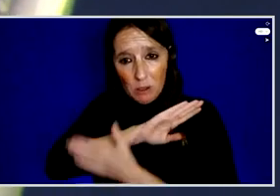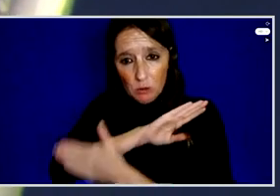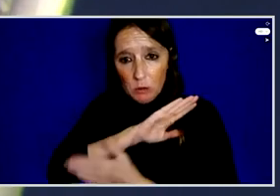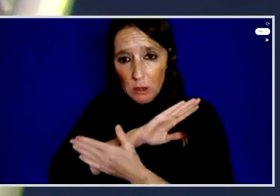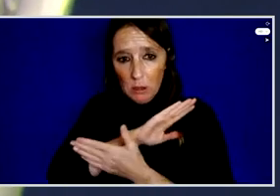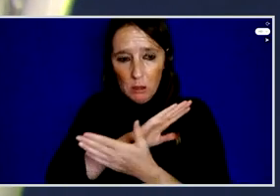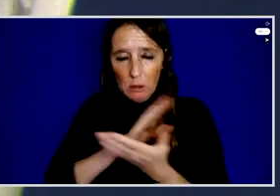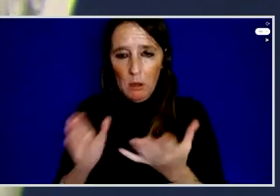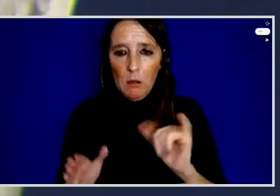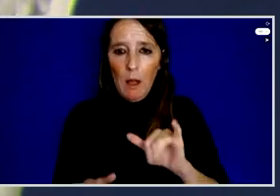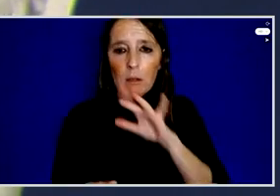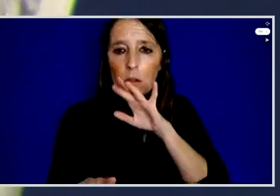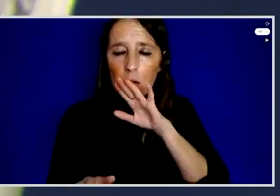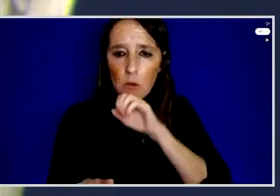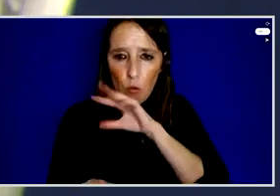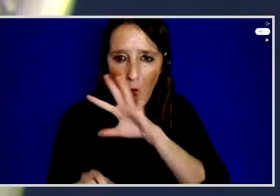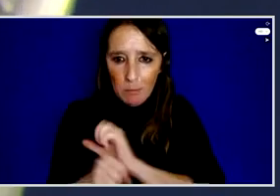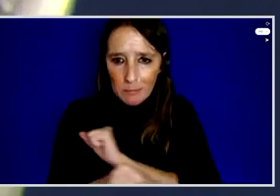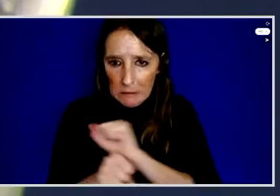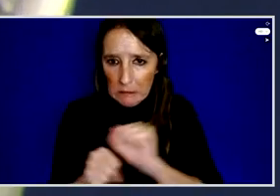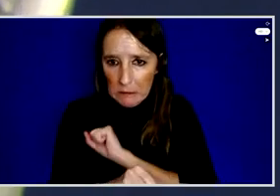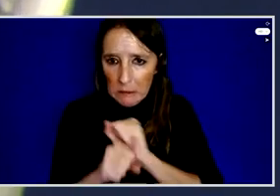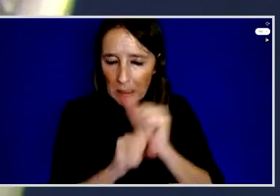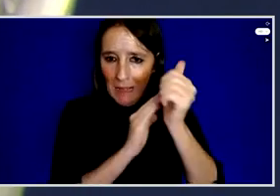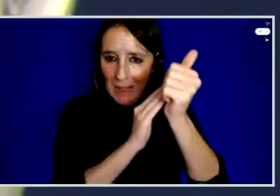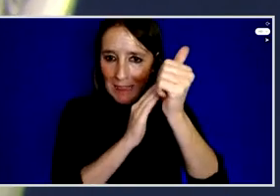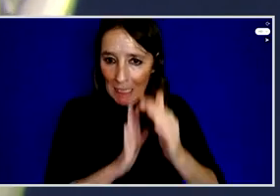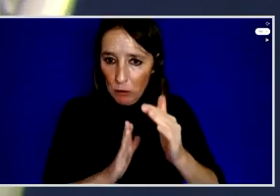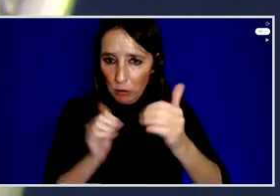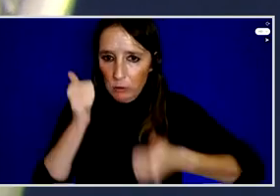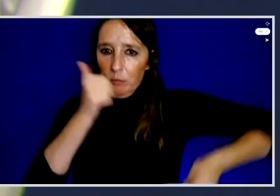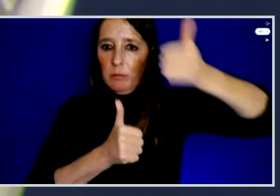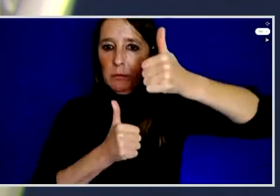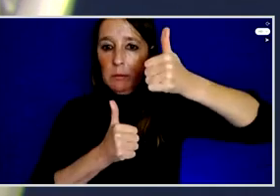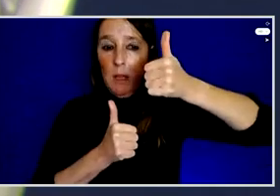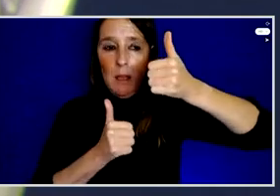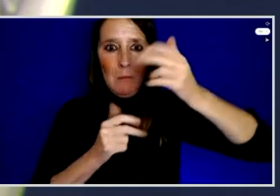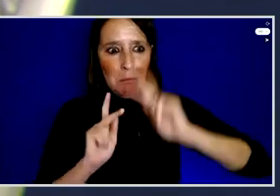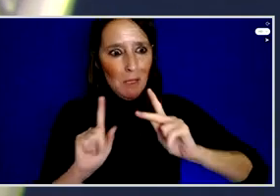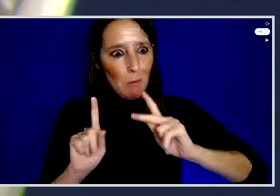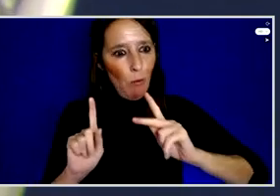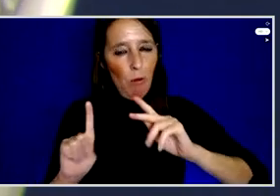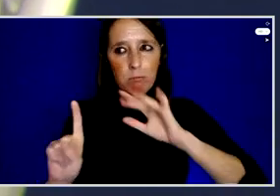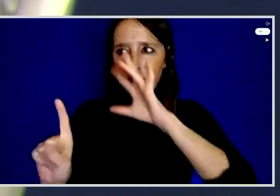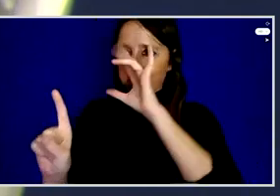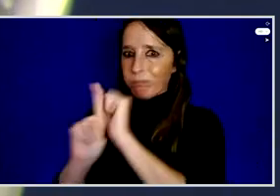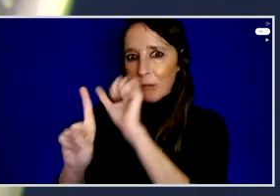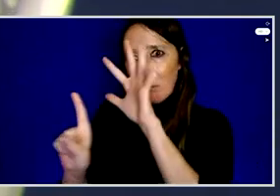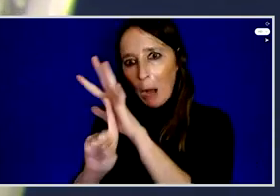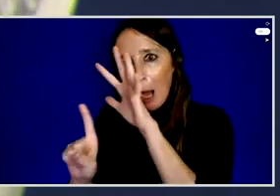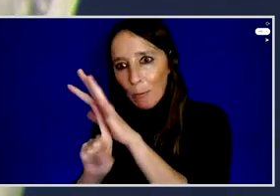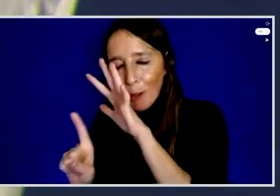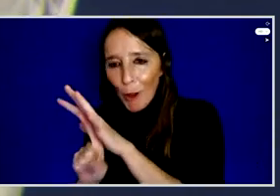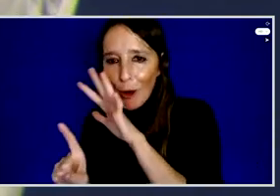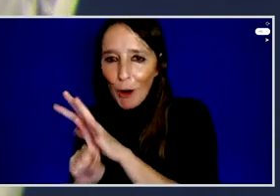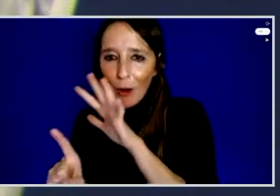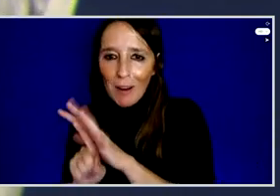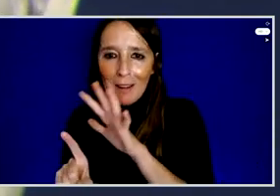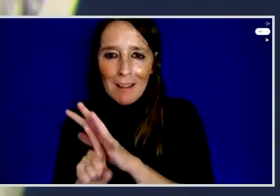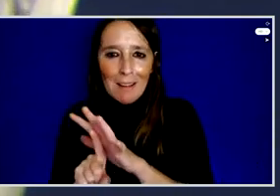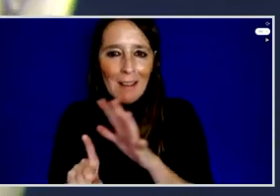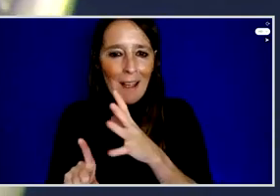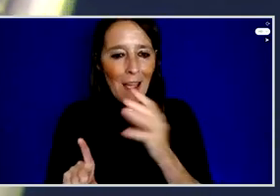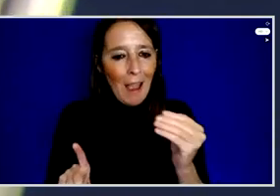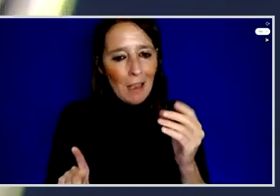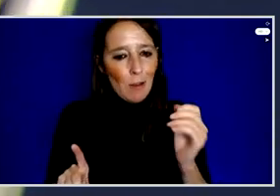authoritarian leaders, they're becoming more and more popular. They work between themselves, changing experience. So,